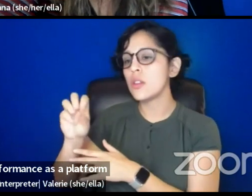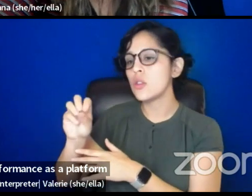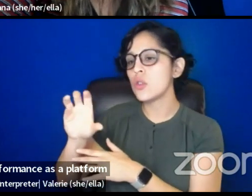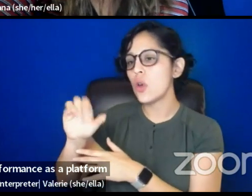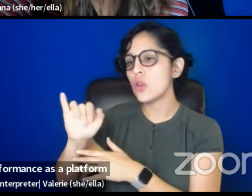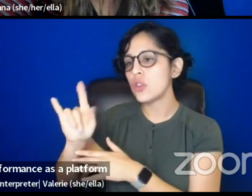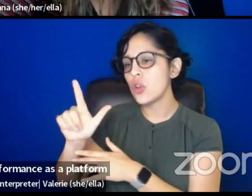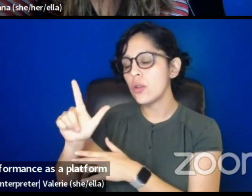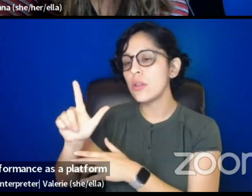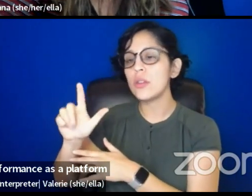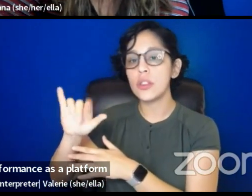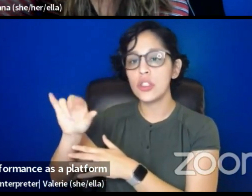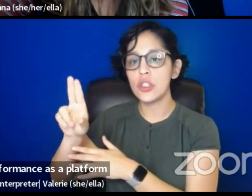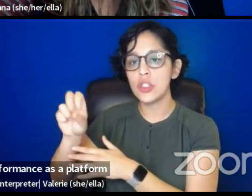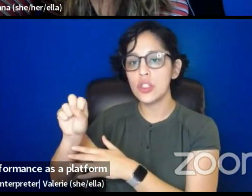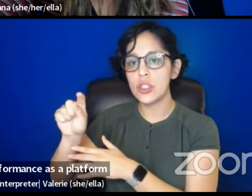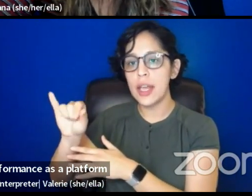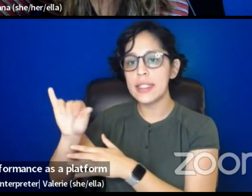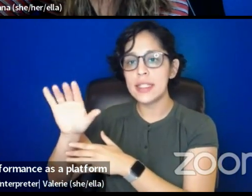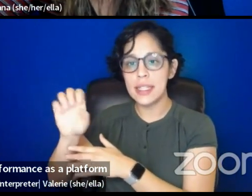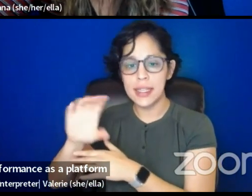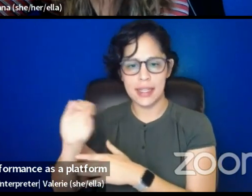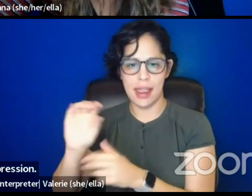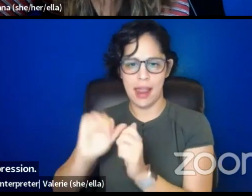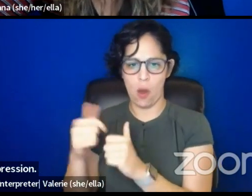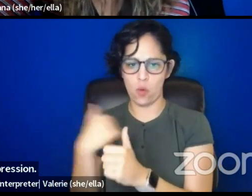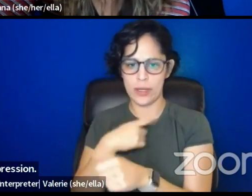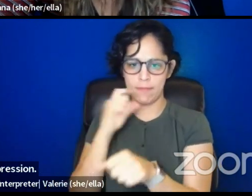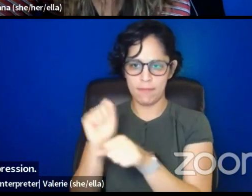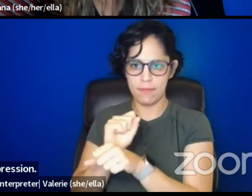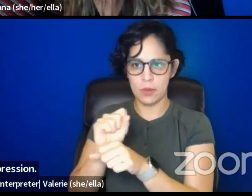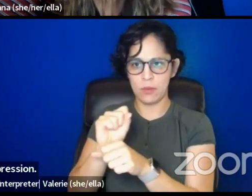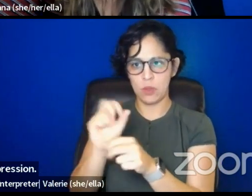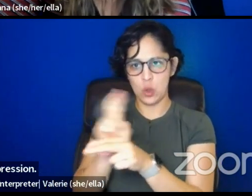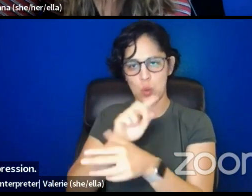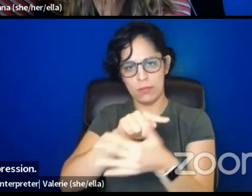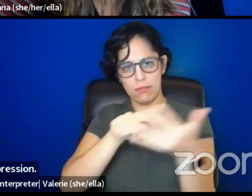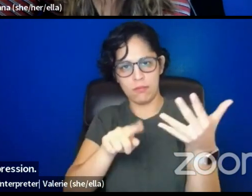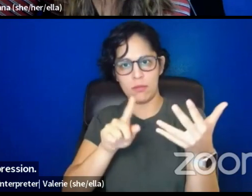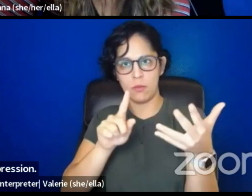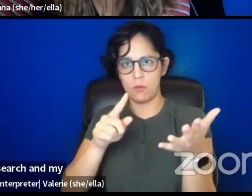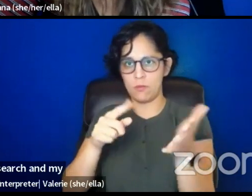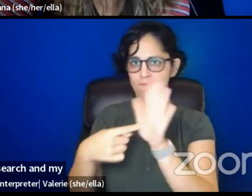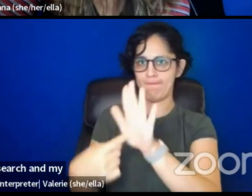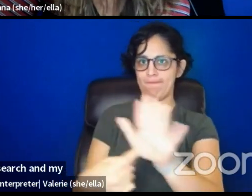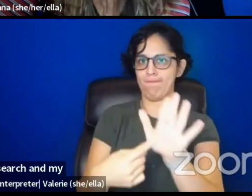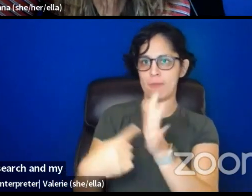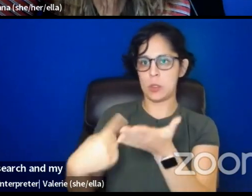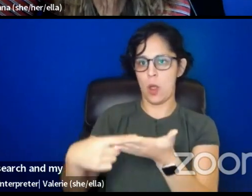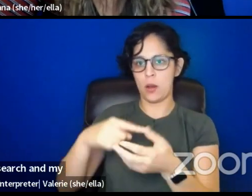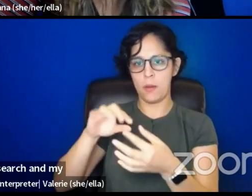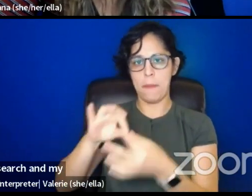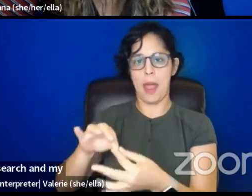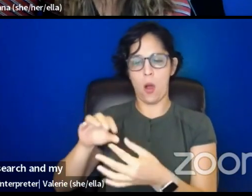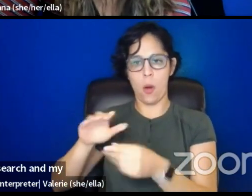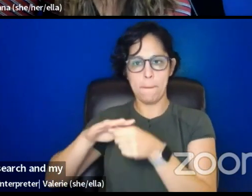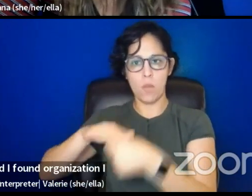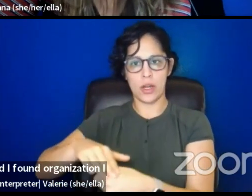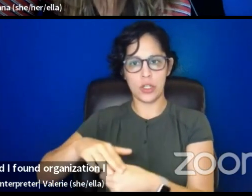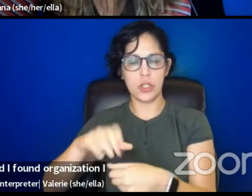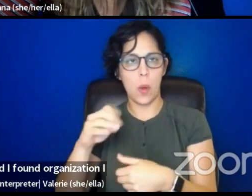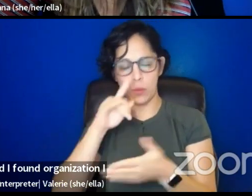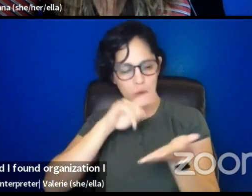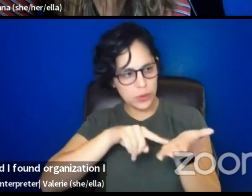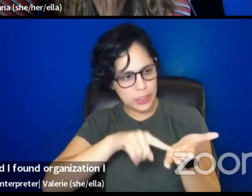talk about oppression? And so, I was doing research, and I found our organization, and I was like, wow, I really